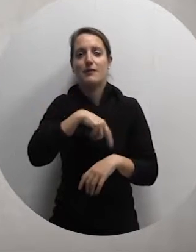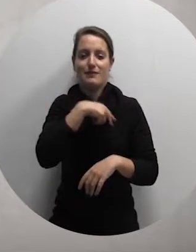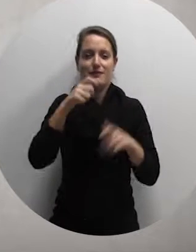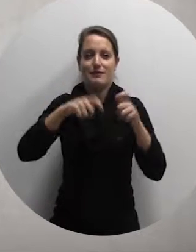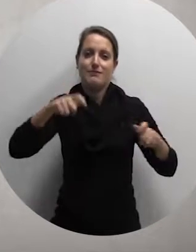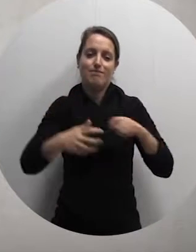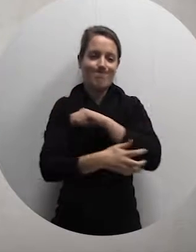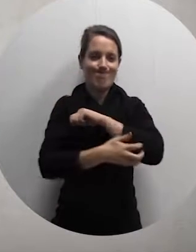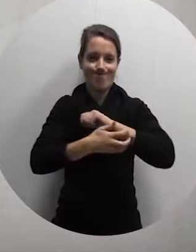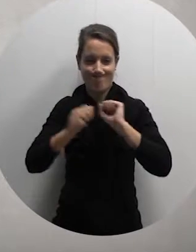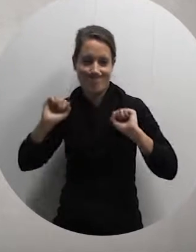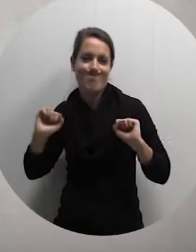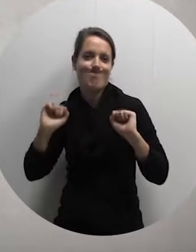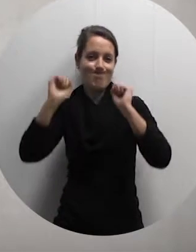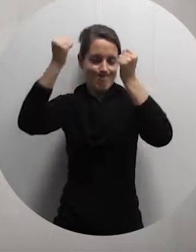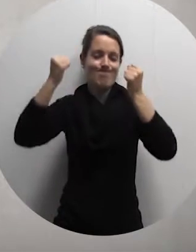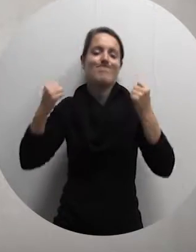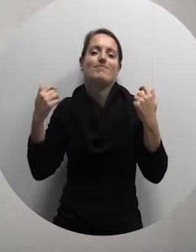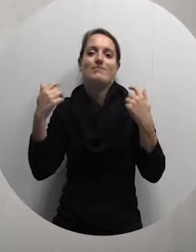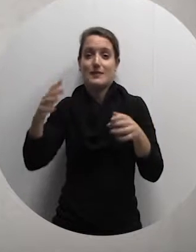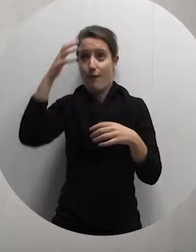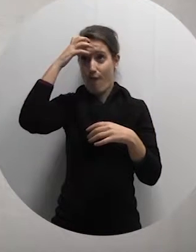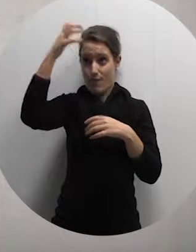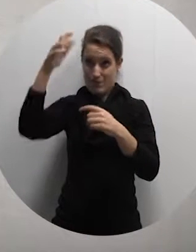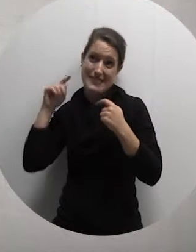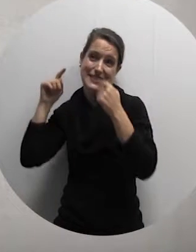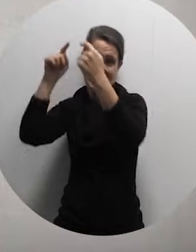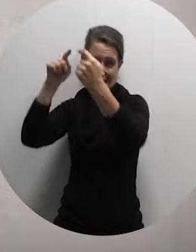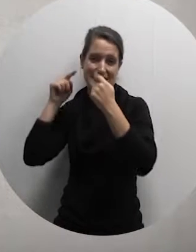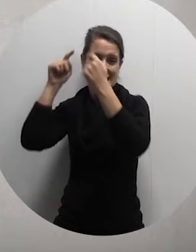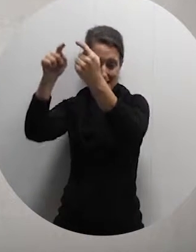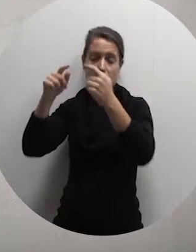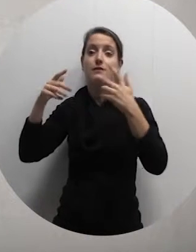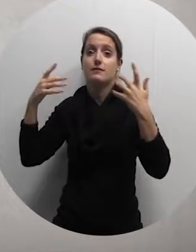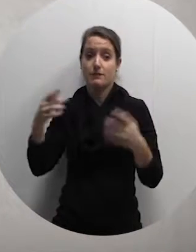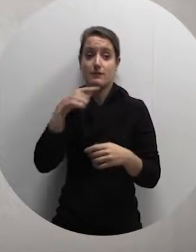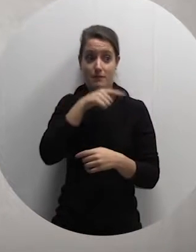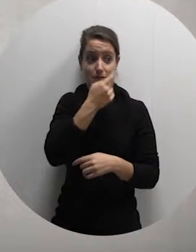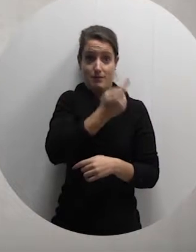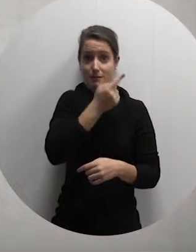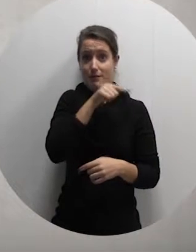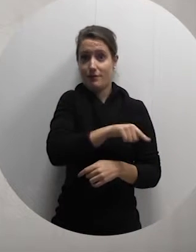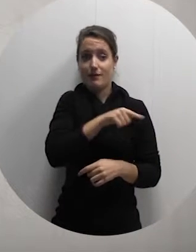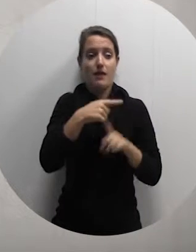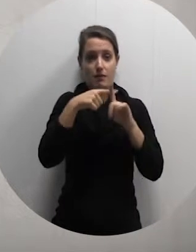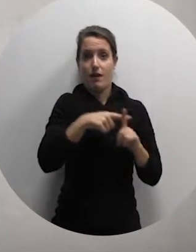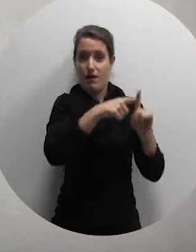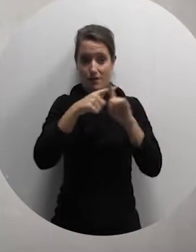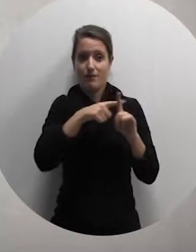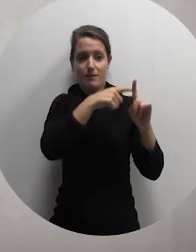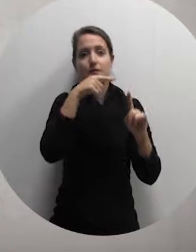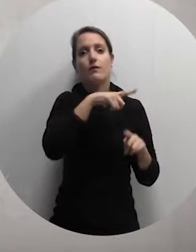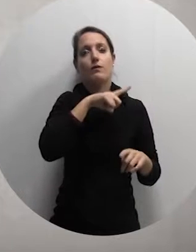target during the riots of the 7th June 1919, which is now marked as a day when Maltese